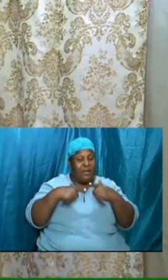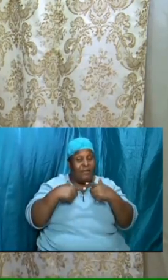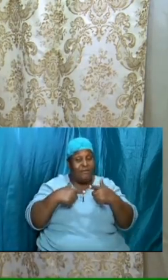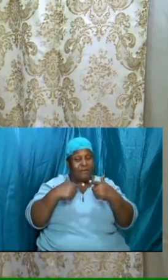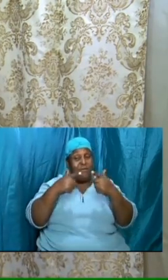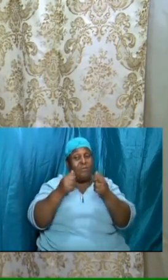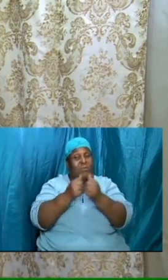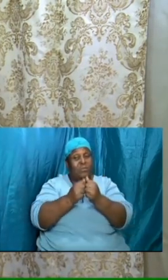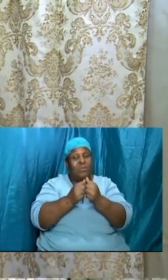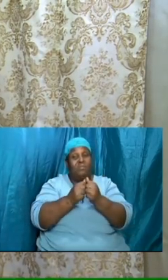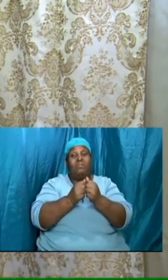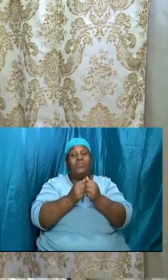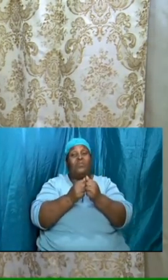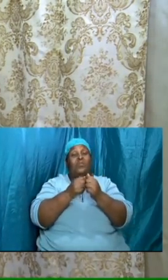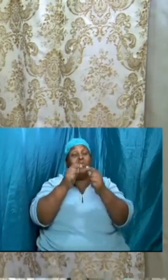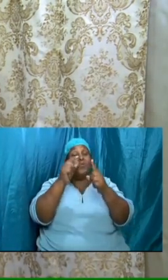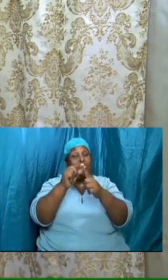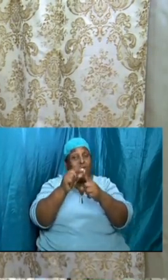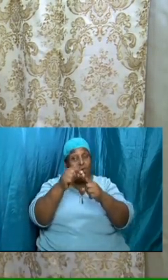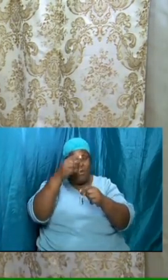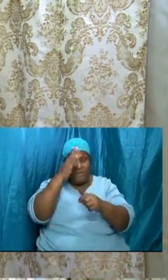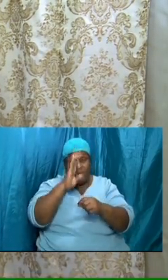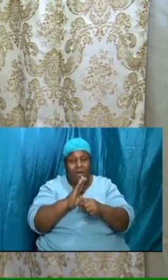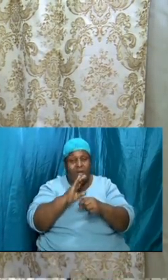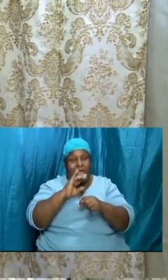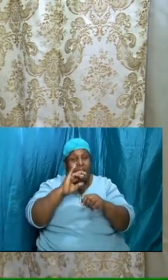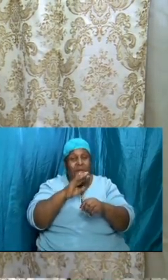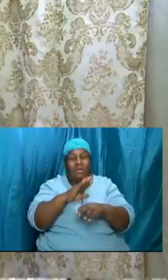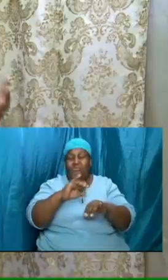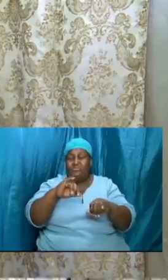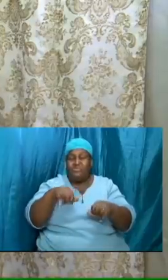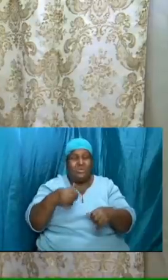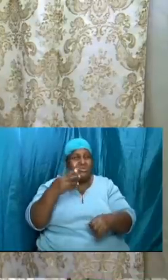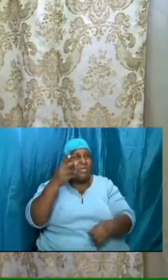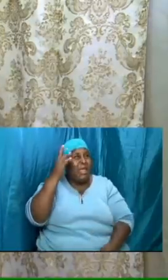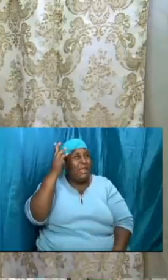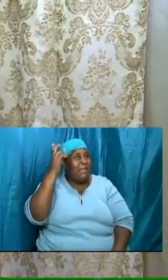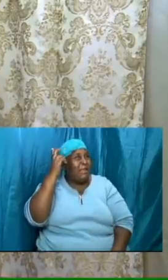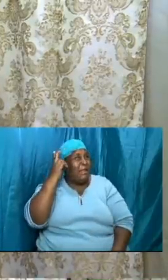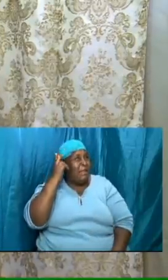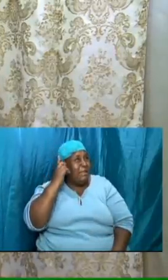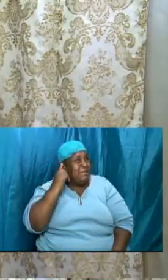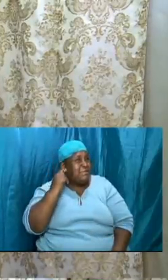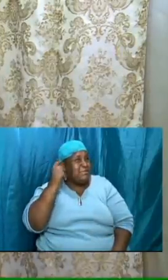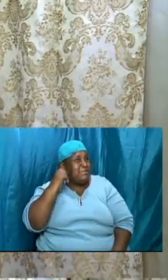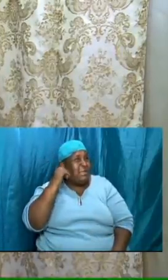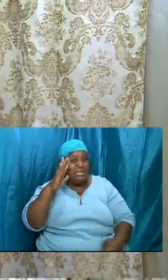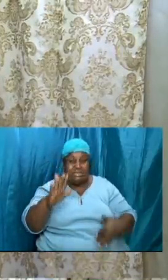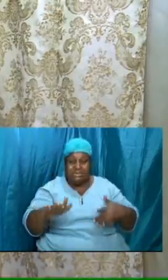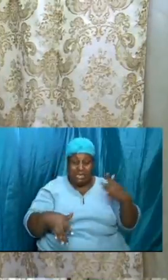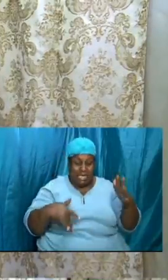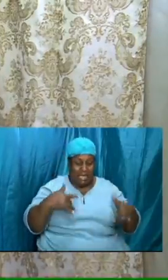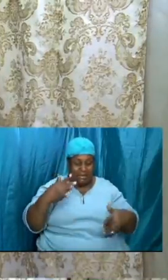just listening and we are just being excited by the word